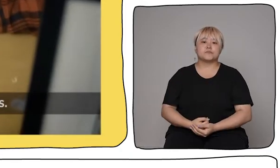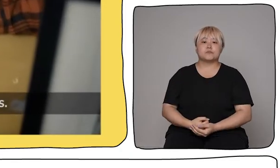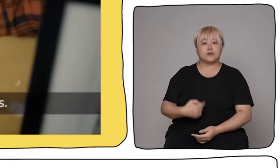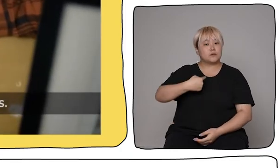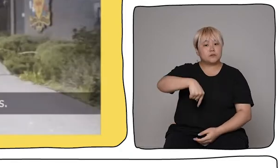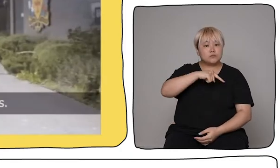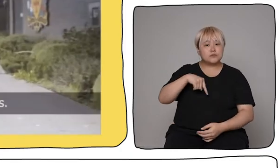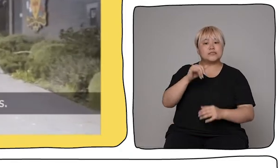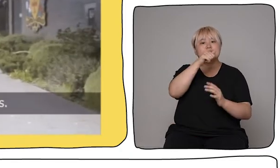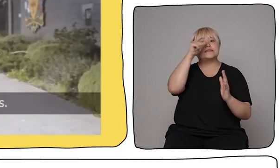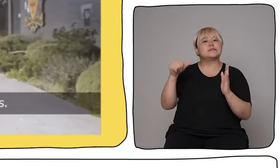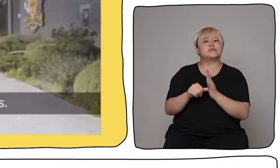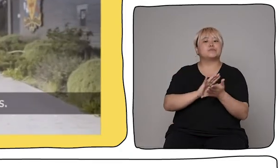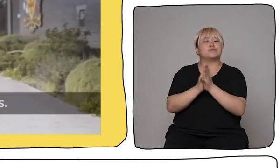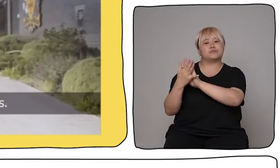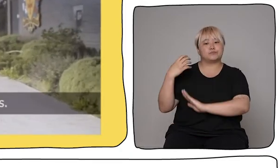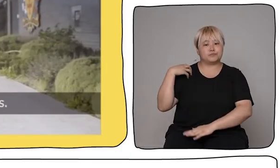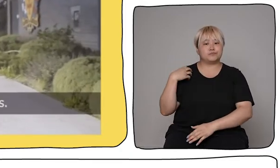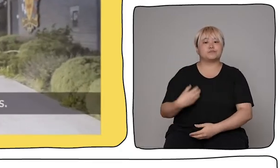changes lives.